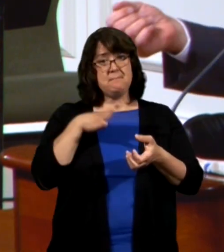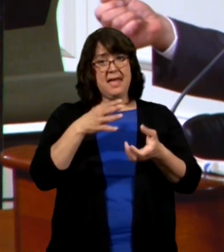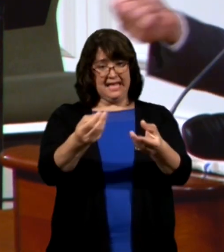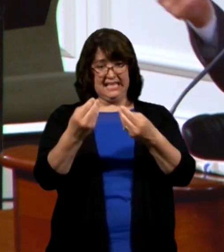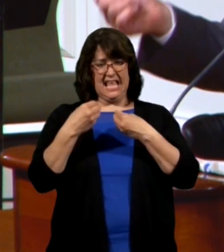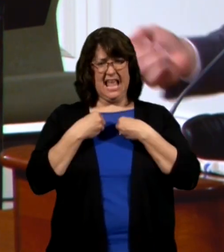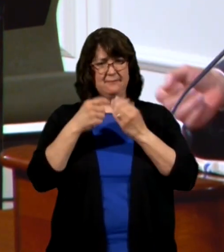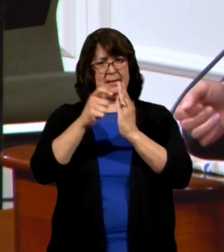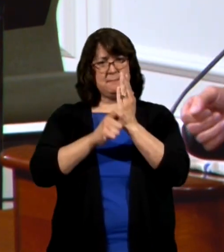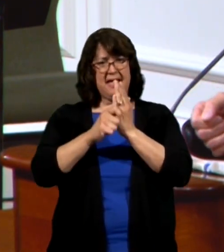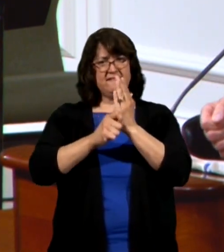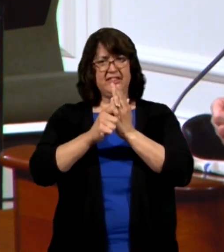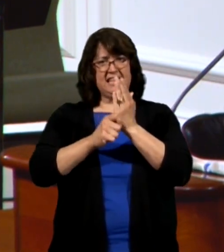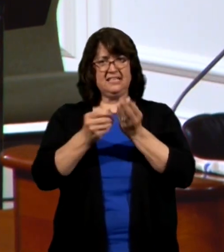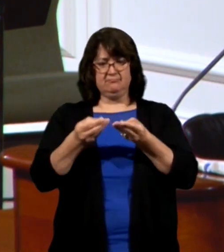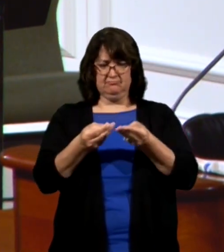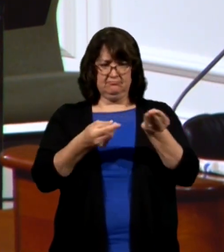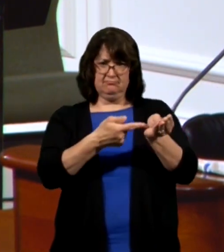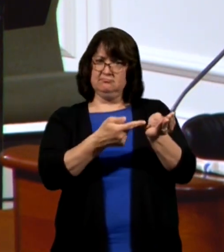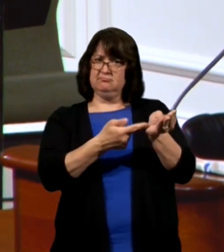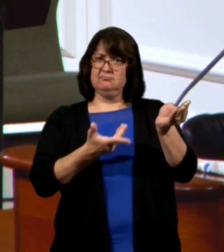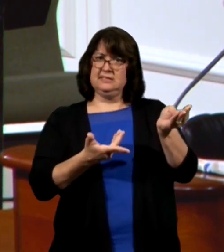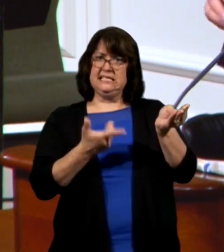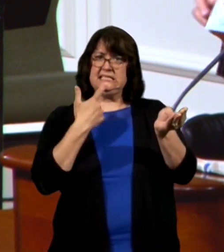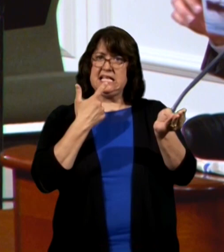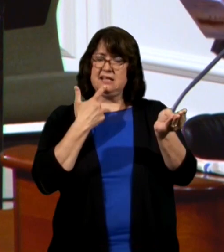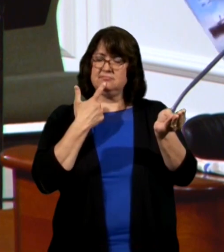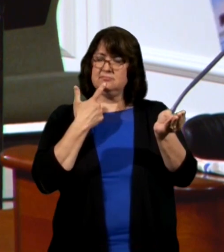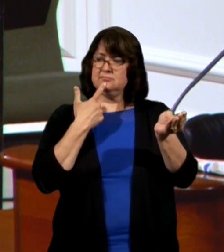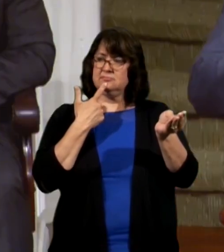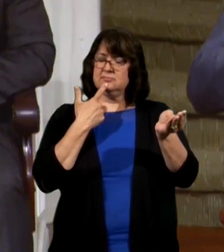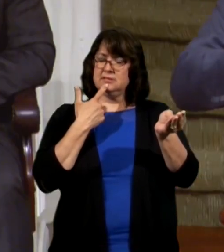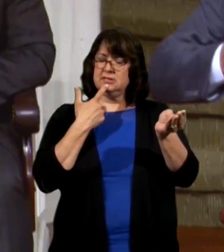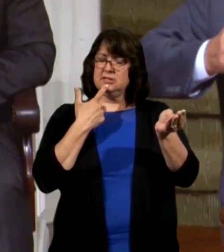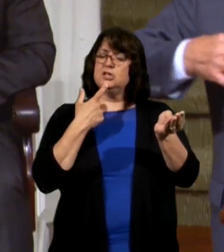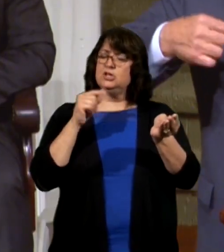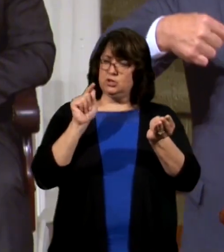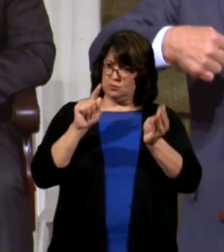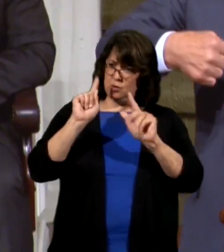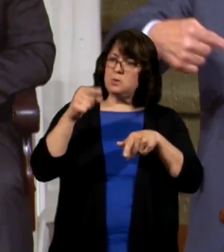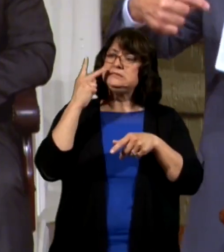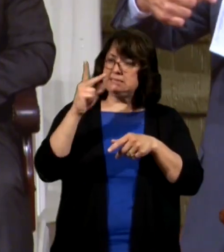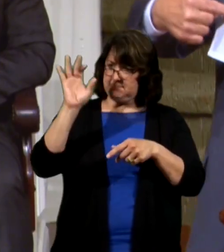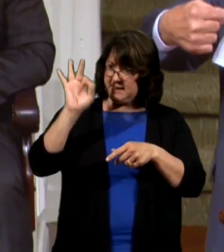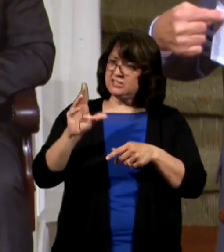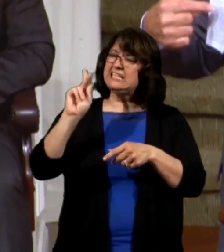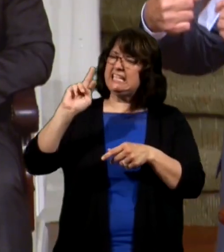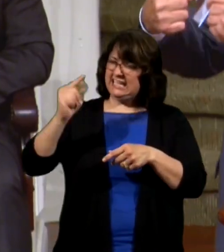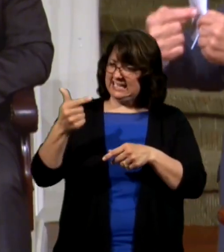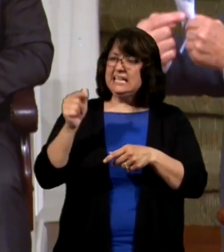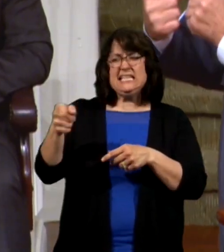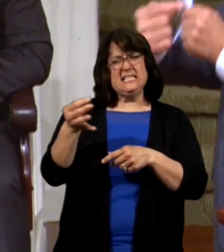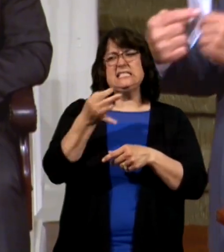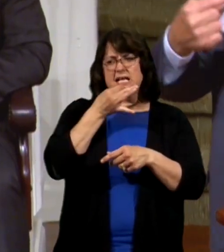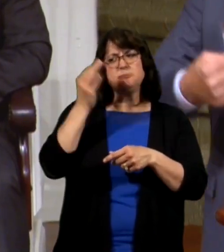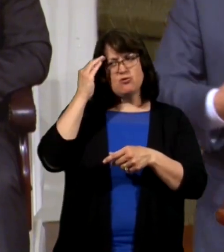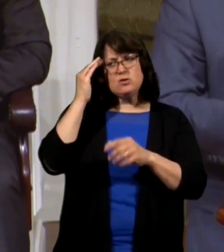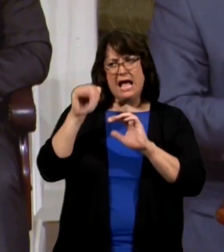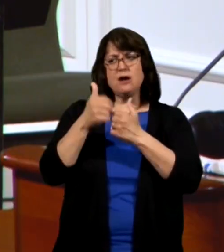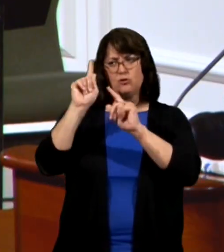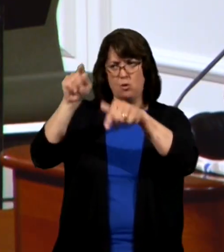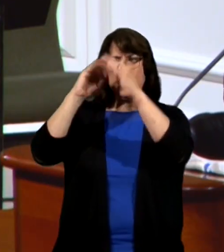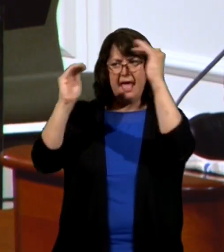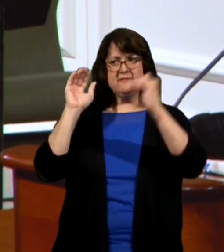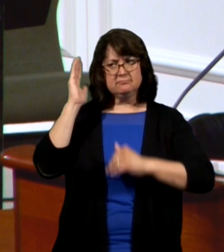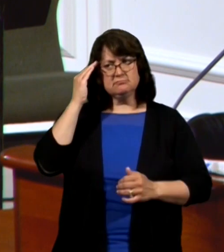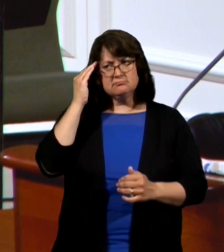me this little pamphlet and he said listen you go see Pastor King he's an expert on how to go to heaven